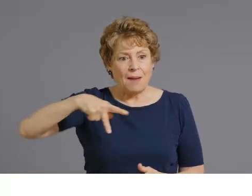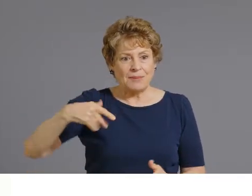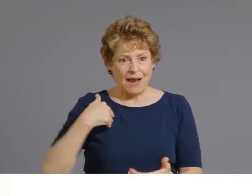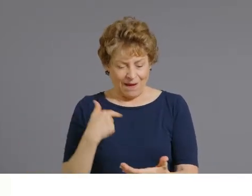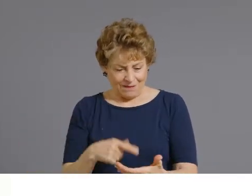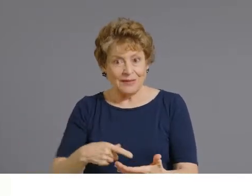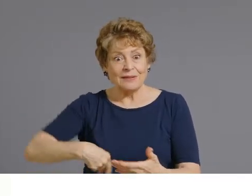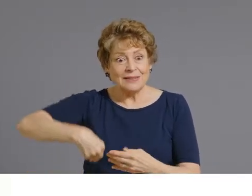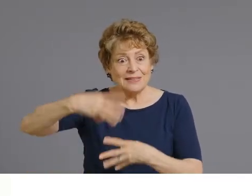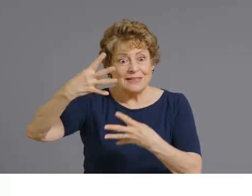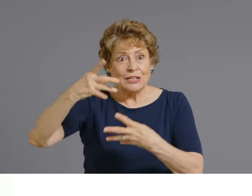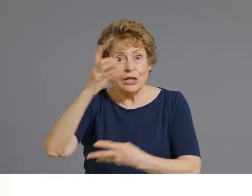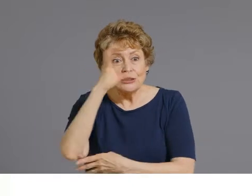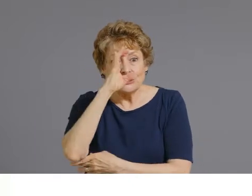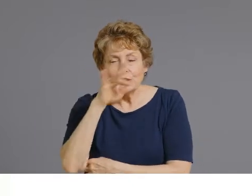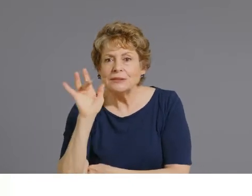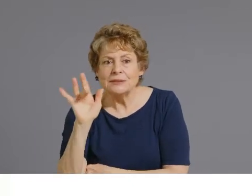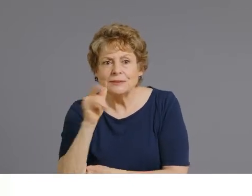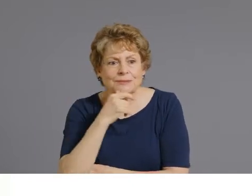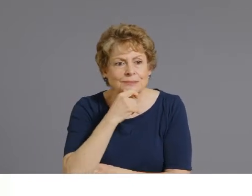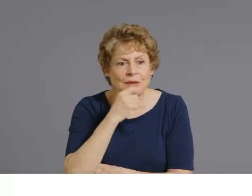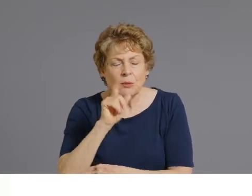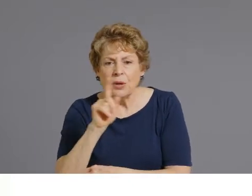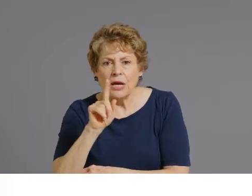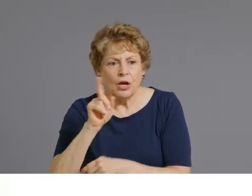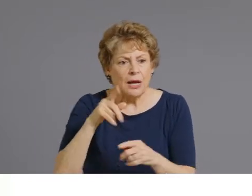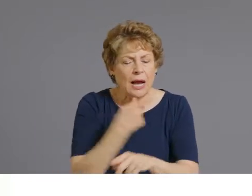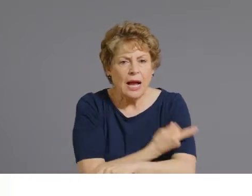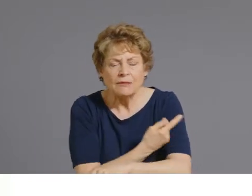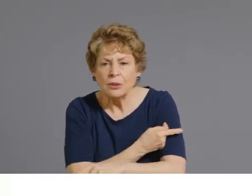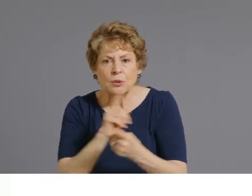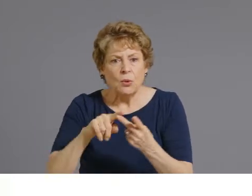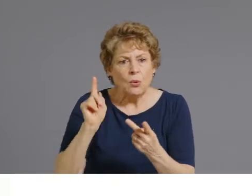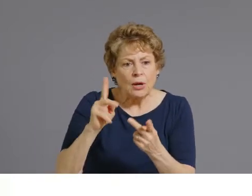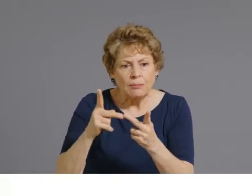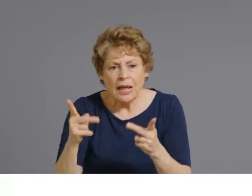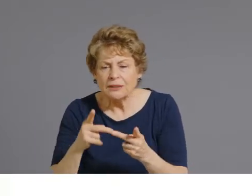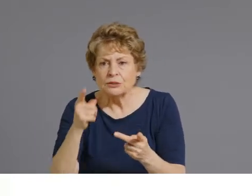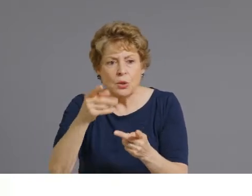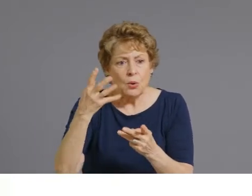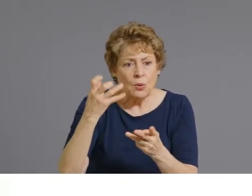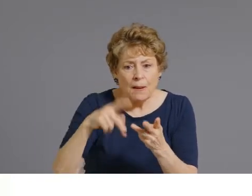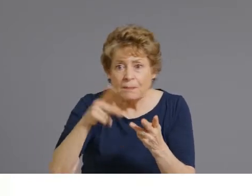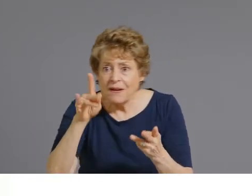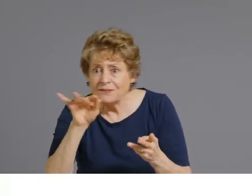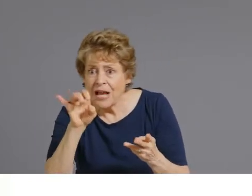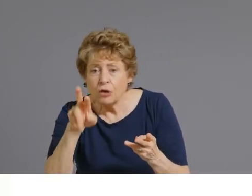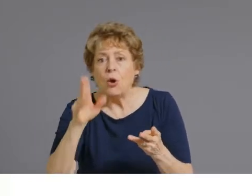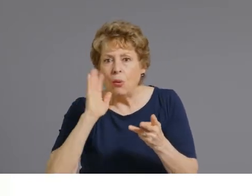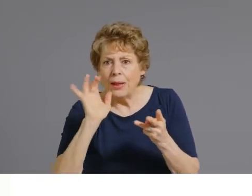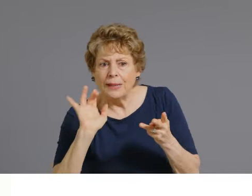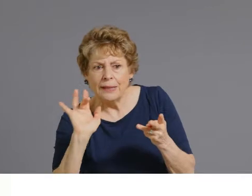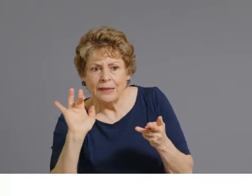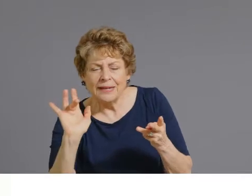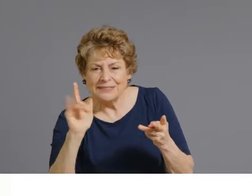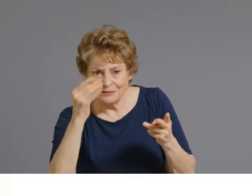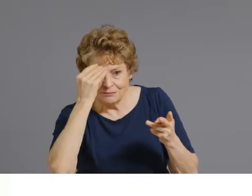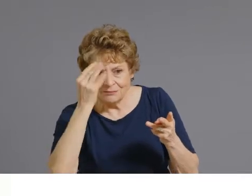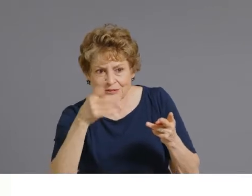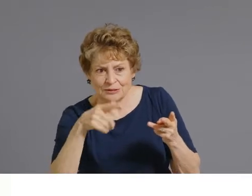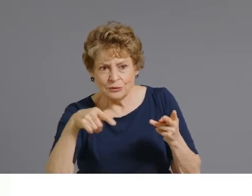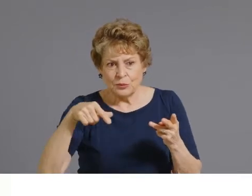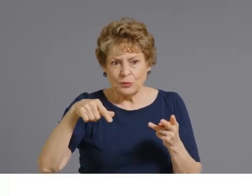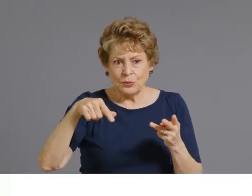search by vaccine type for families that are interested in finding Pfizer. There's a QR code that you can use to access